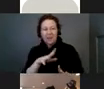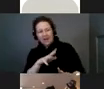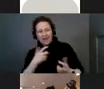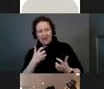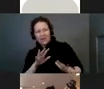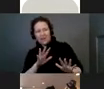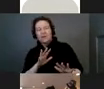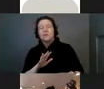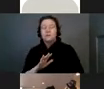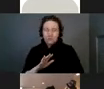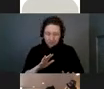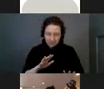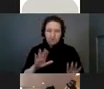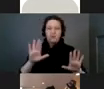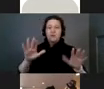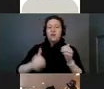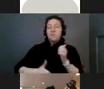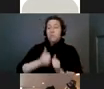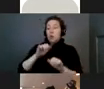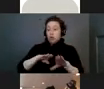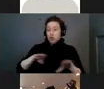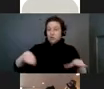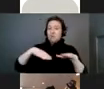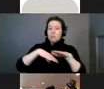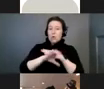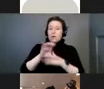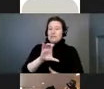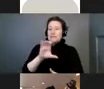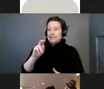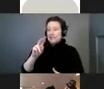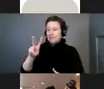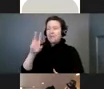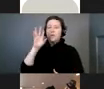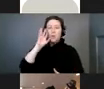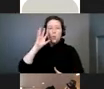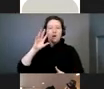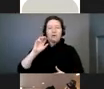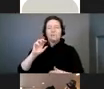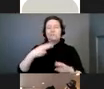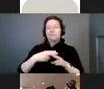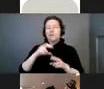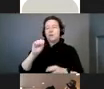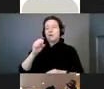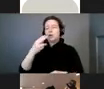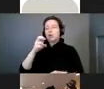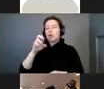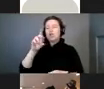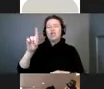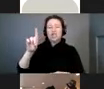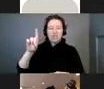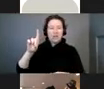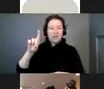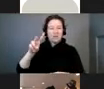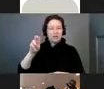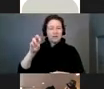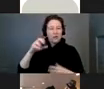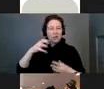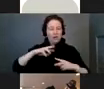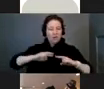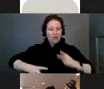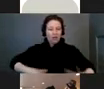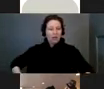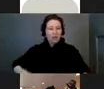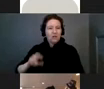Most children born with congenital CMV are going to shed this virus when they're toddlers and preschoolers. So, it is